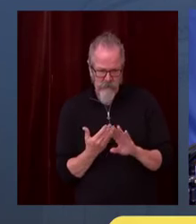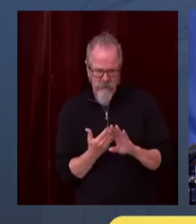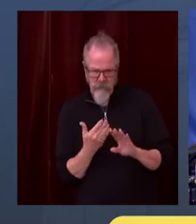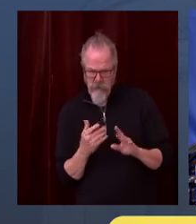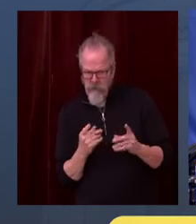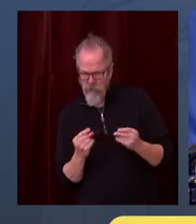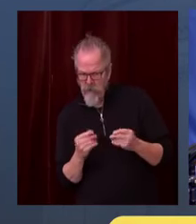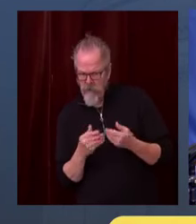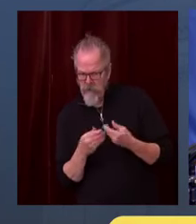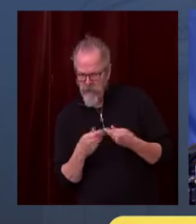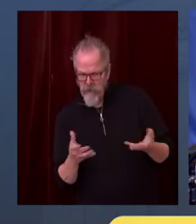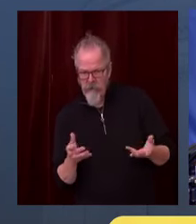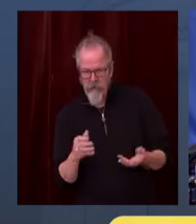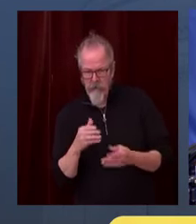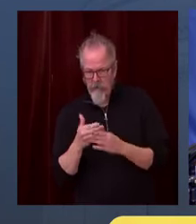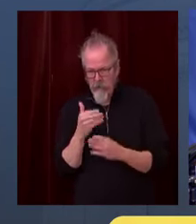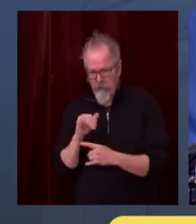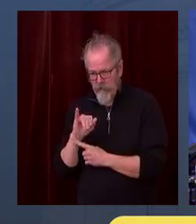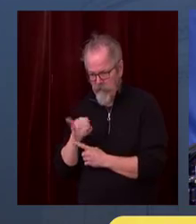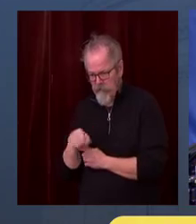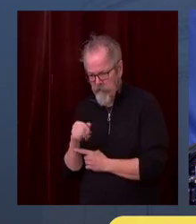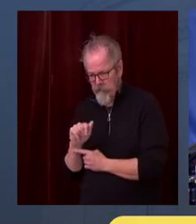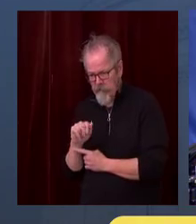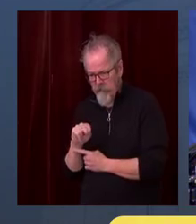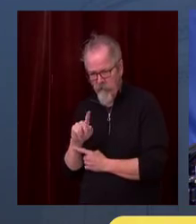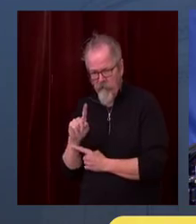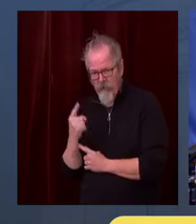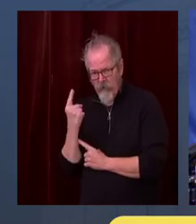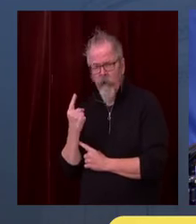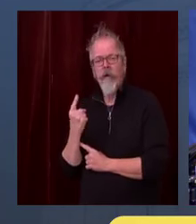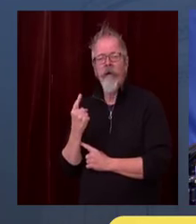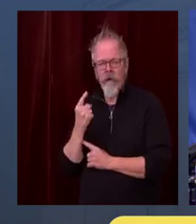All right. Up next, we'll go to Cole Miller with Come04. Go ahead, Cole.